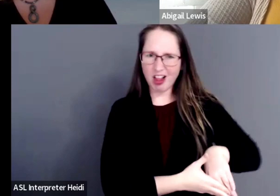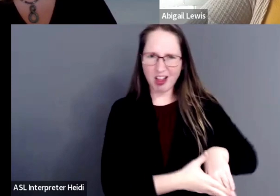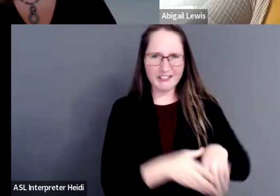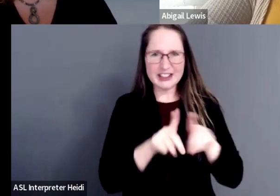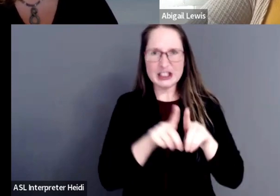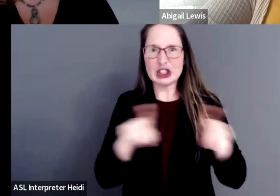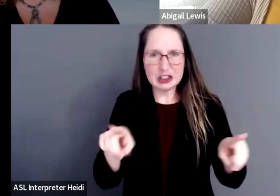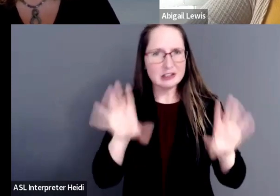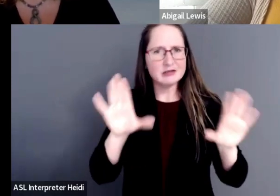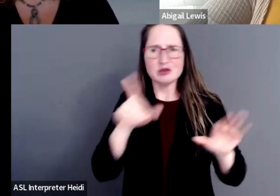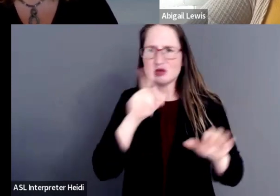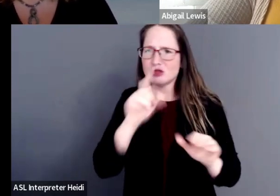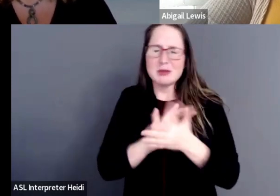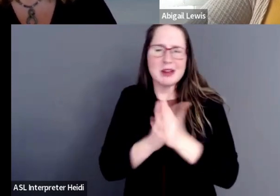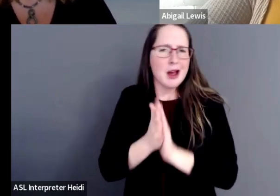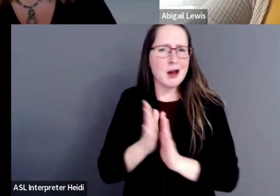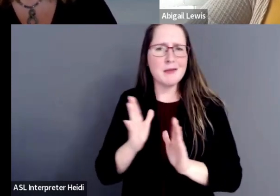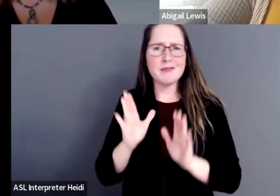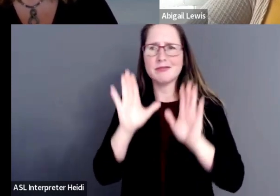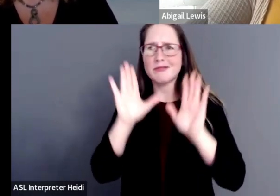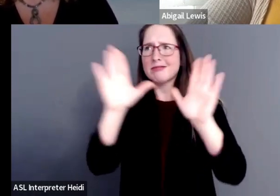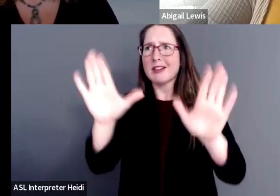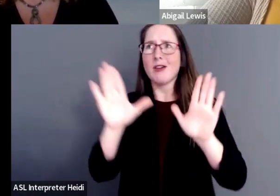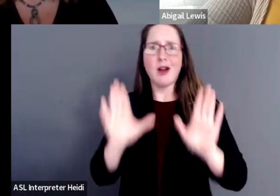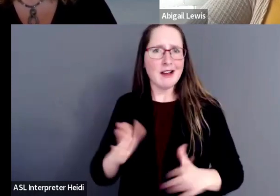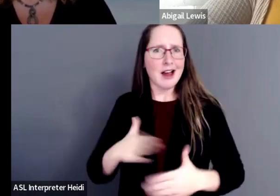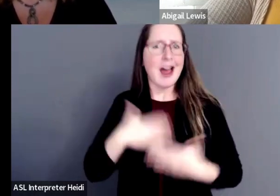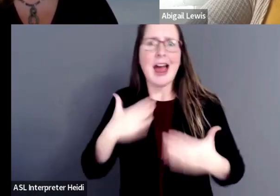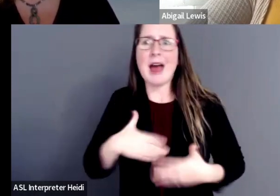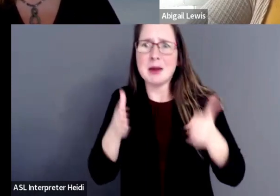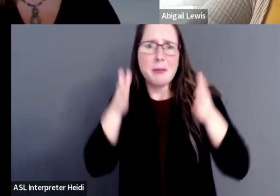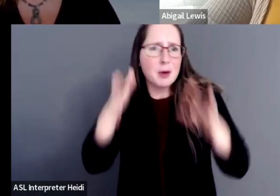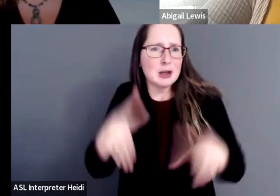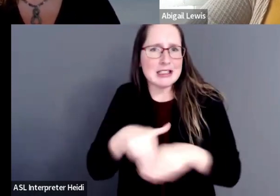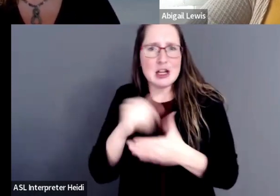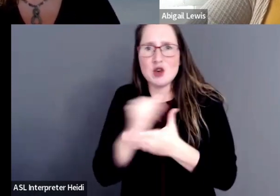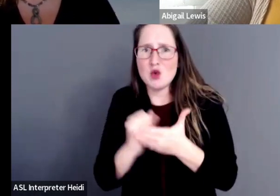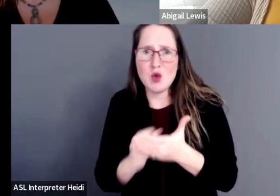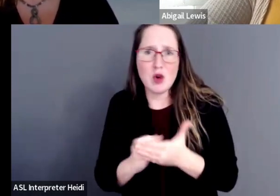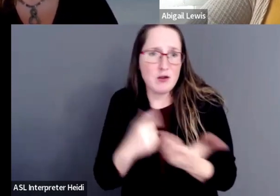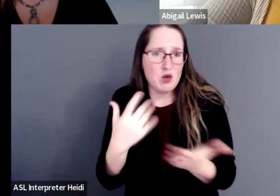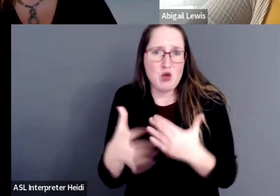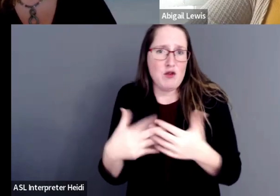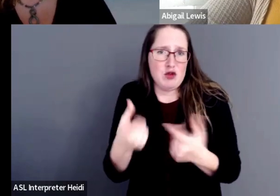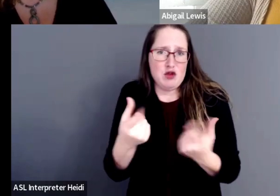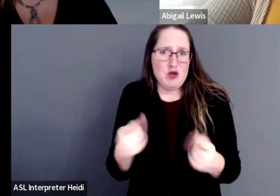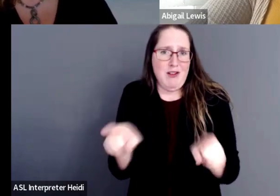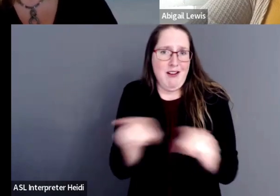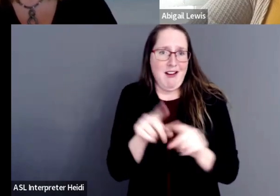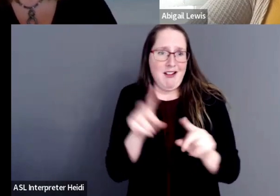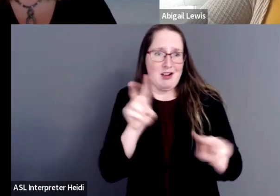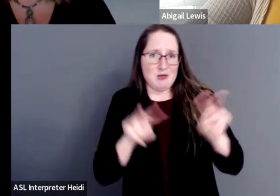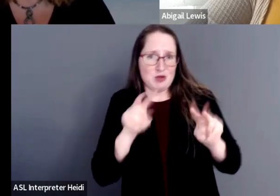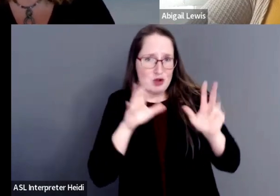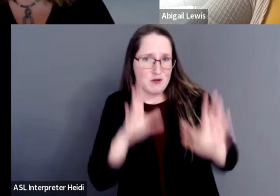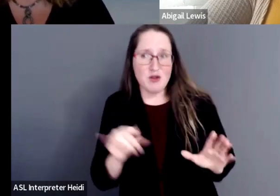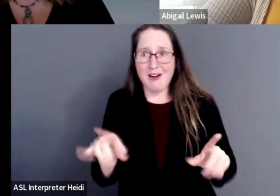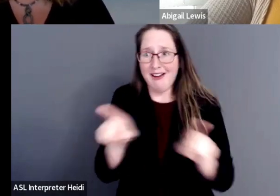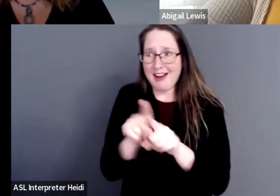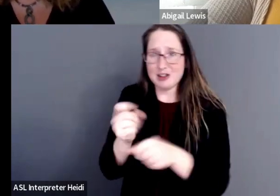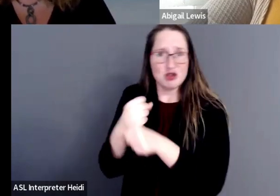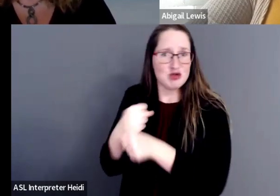be a wonderful, happy person in the arts, whatever you may do as an observer or a creator.